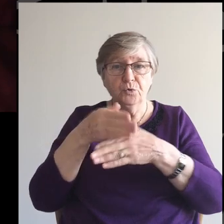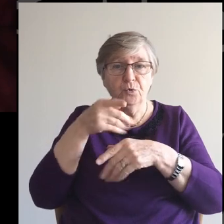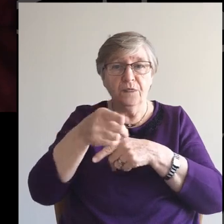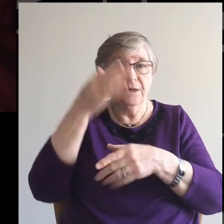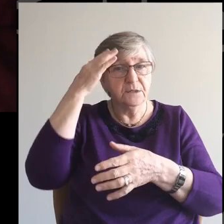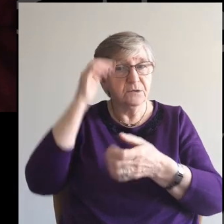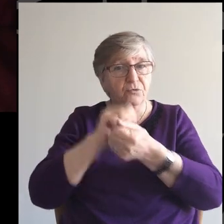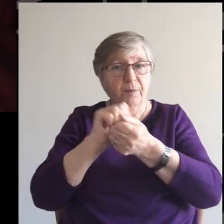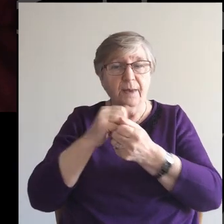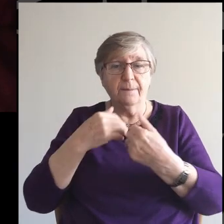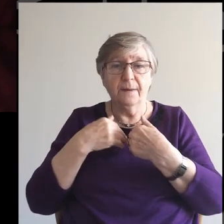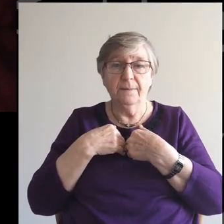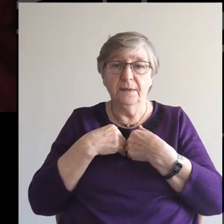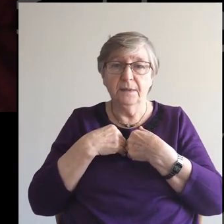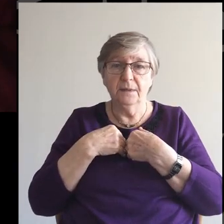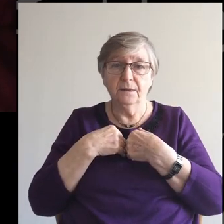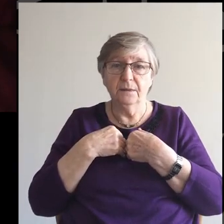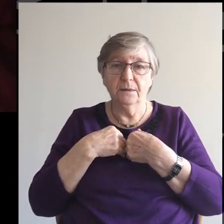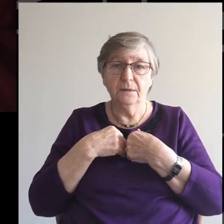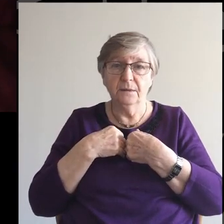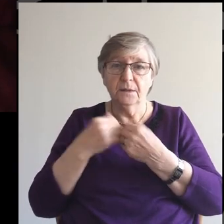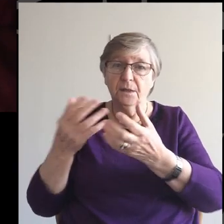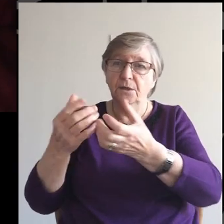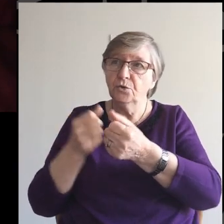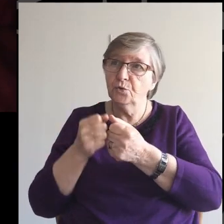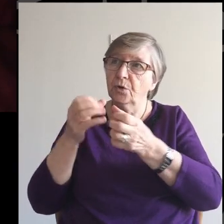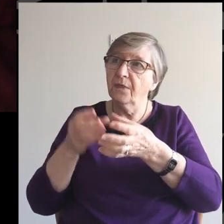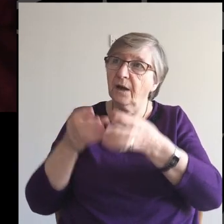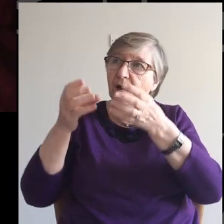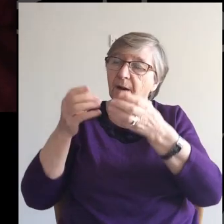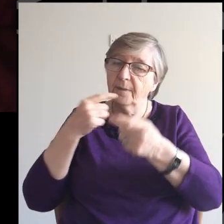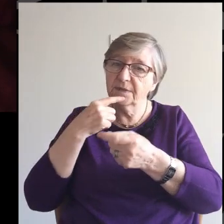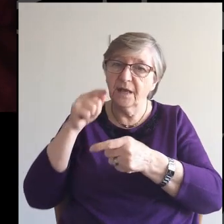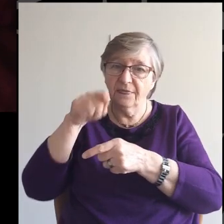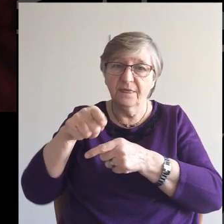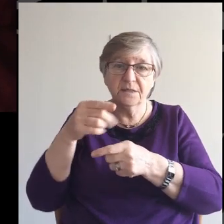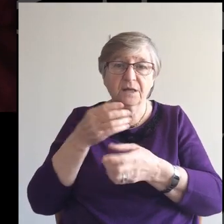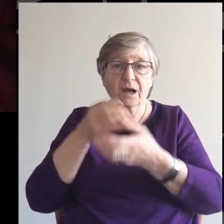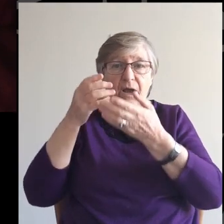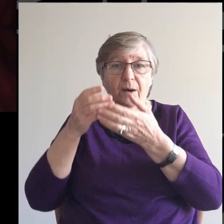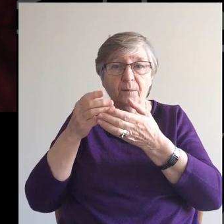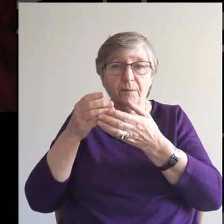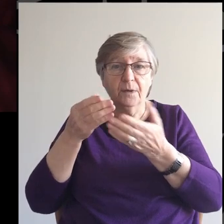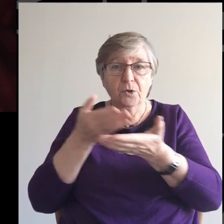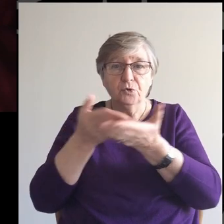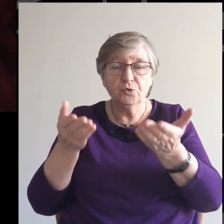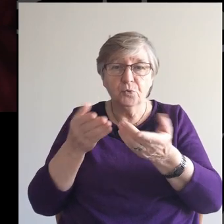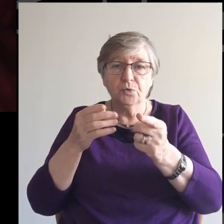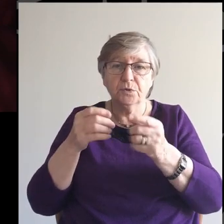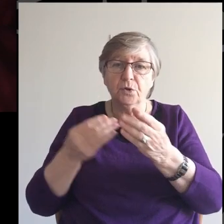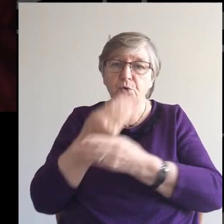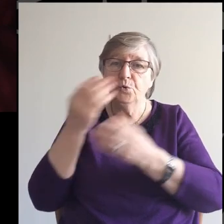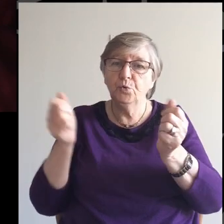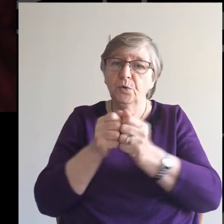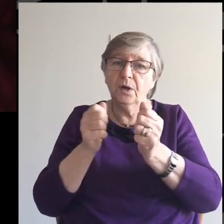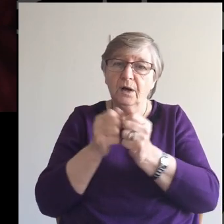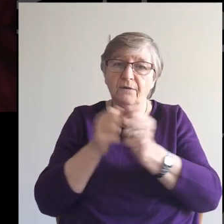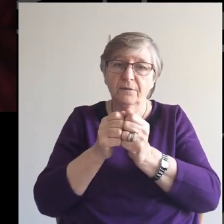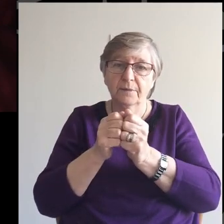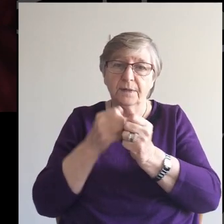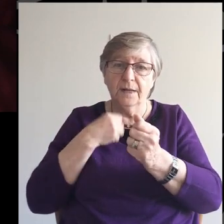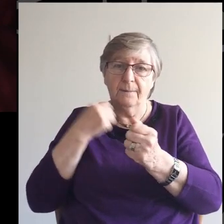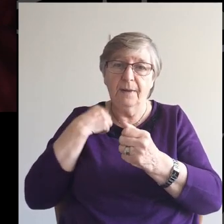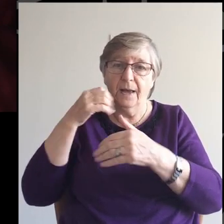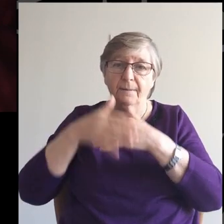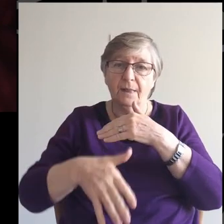remembering me And he took the cup Saying this cup Represents a new covenant Made in my blood Shed for the